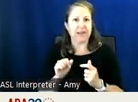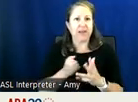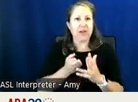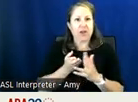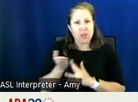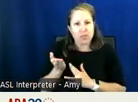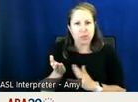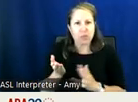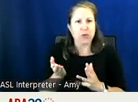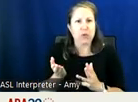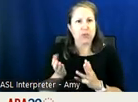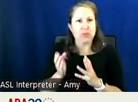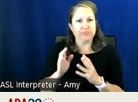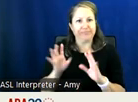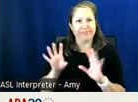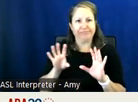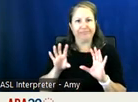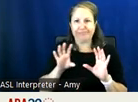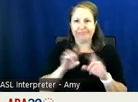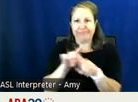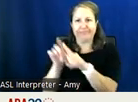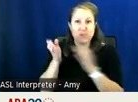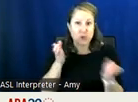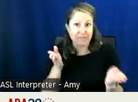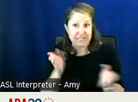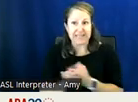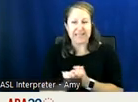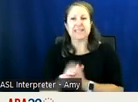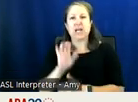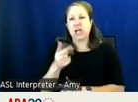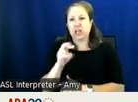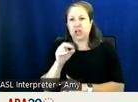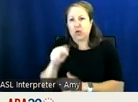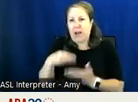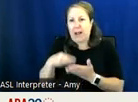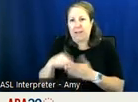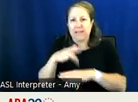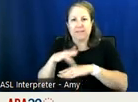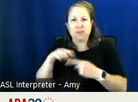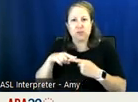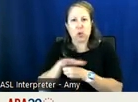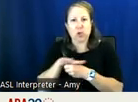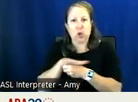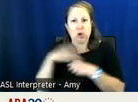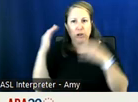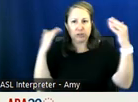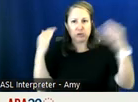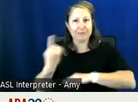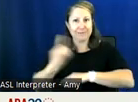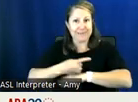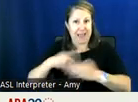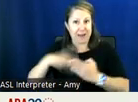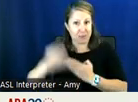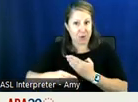so this is um grant funds that are going to be available to local um adult day programs in order to